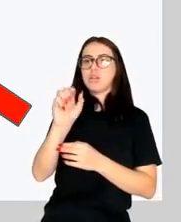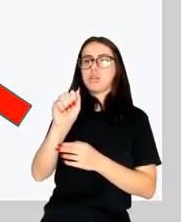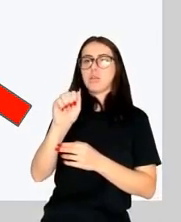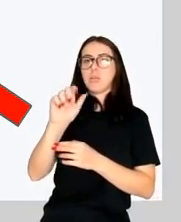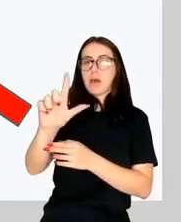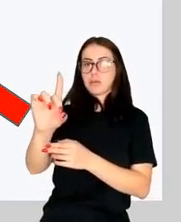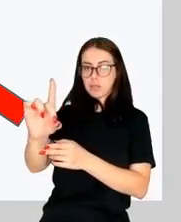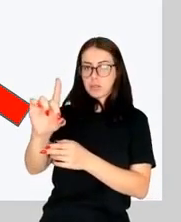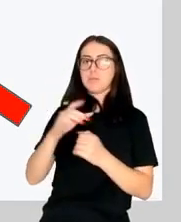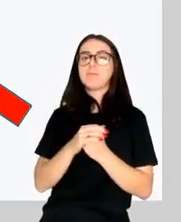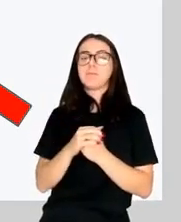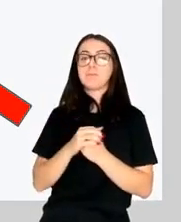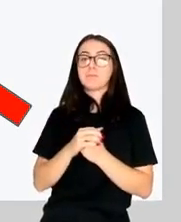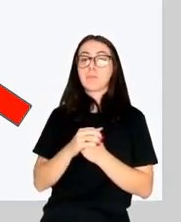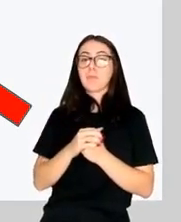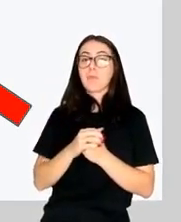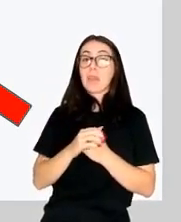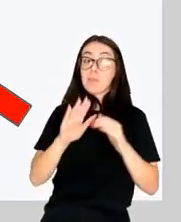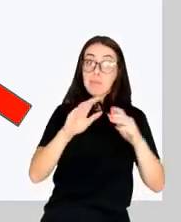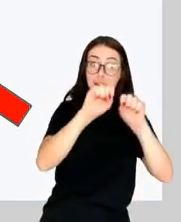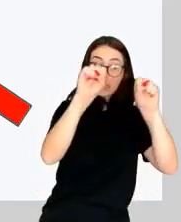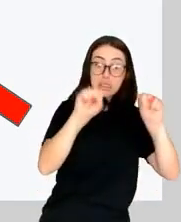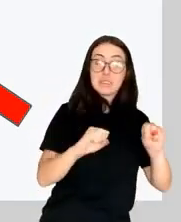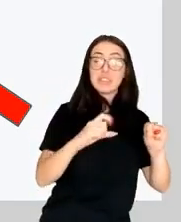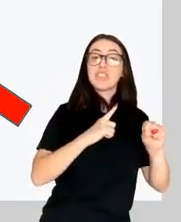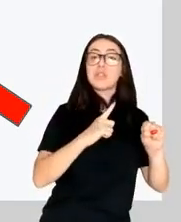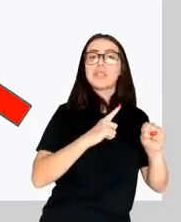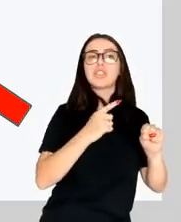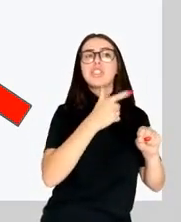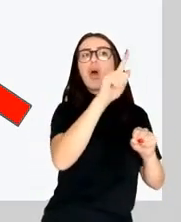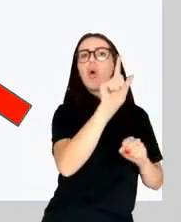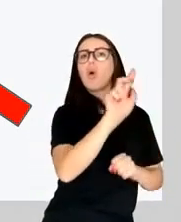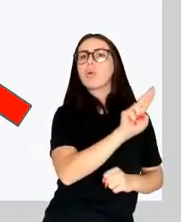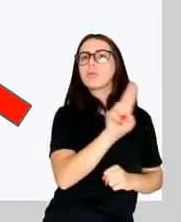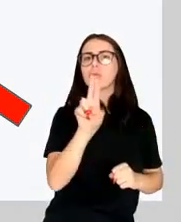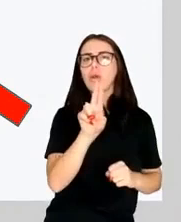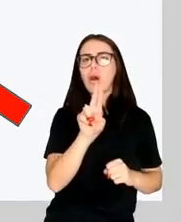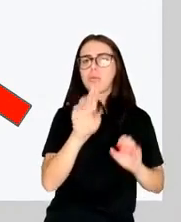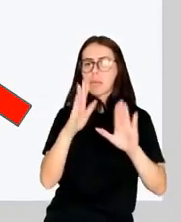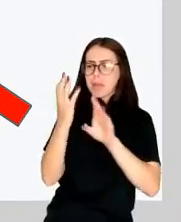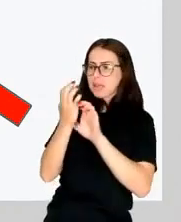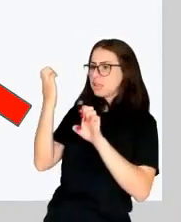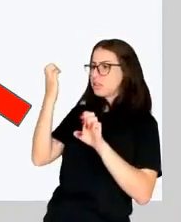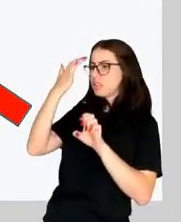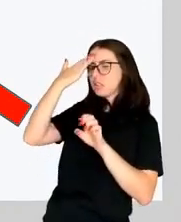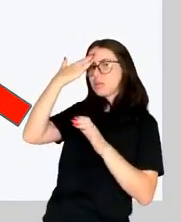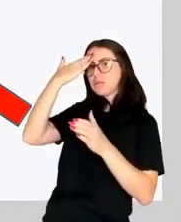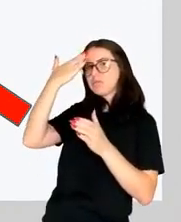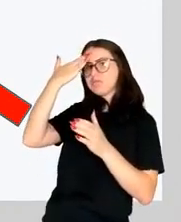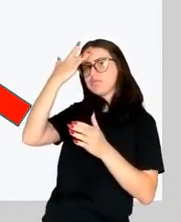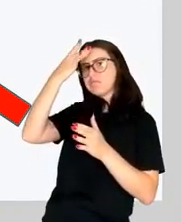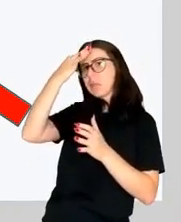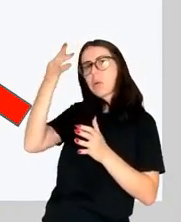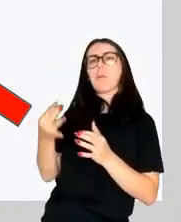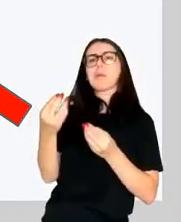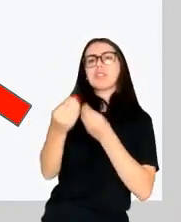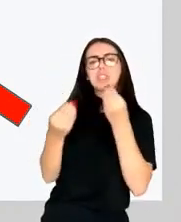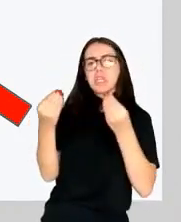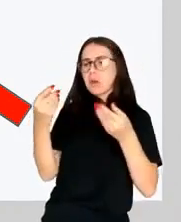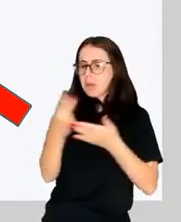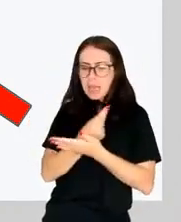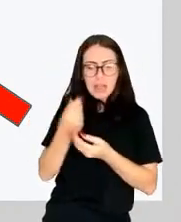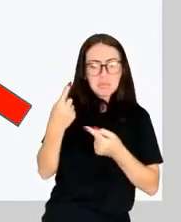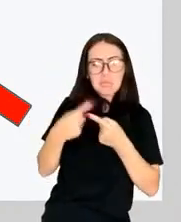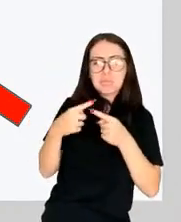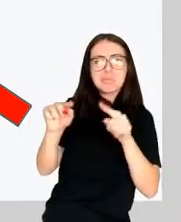After investigating it, they found something unexpected. Hidel was a pseudonym used by Oswald. Now, the Google